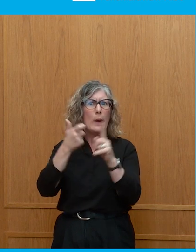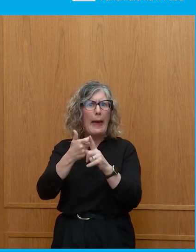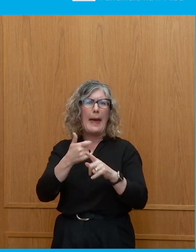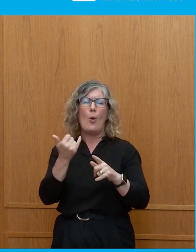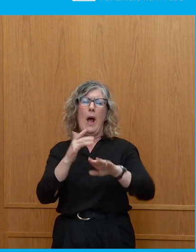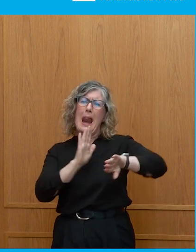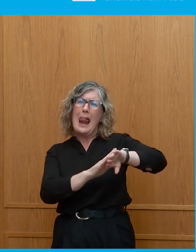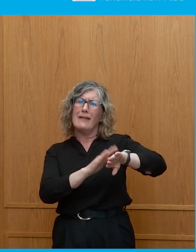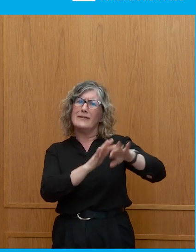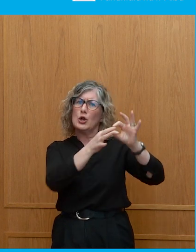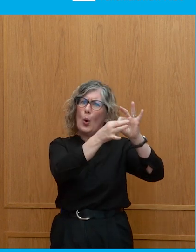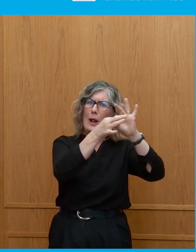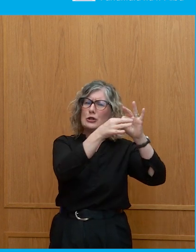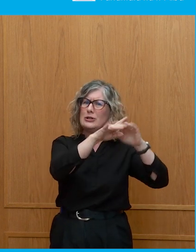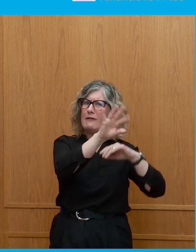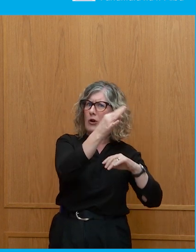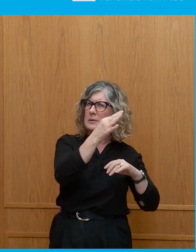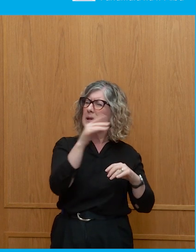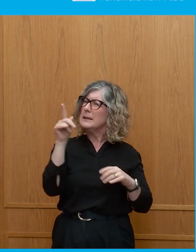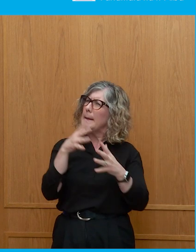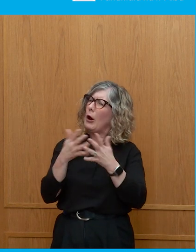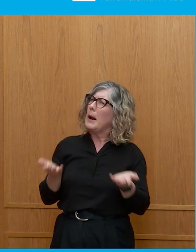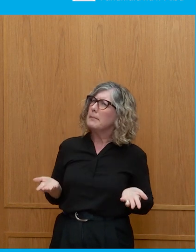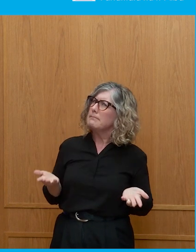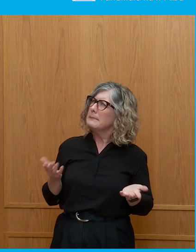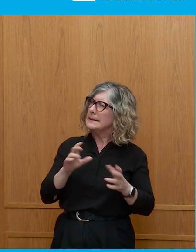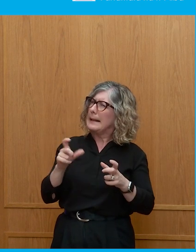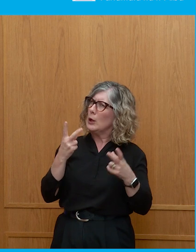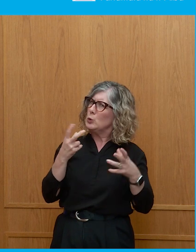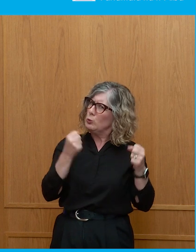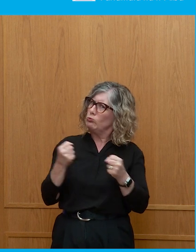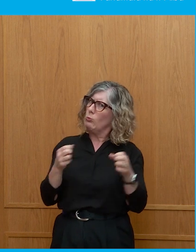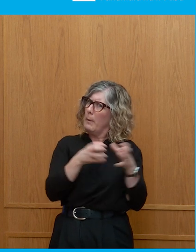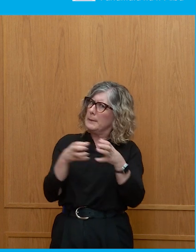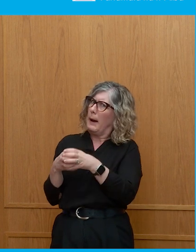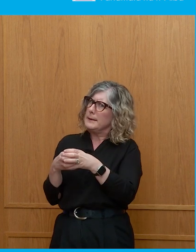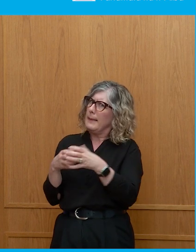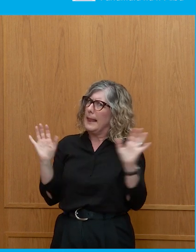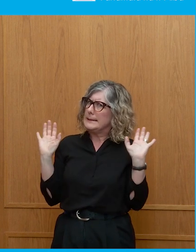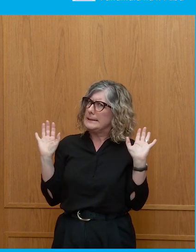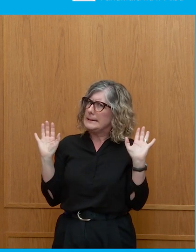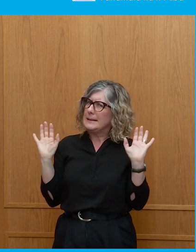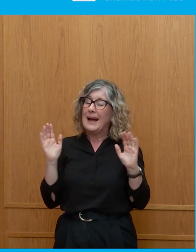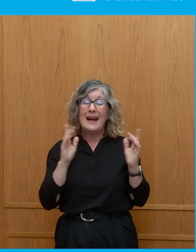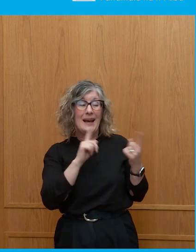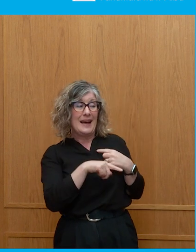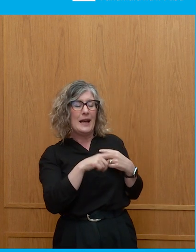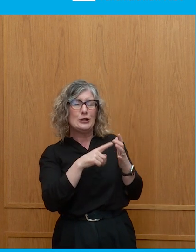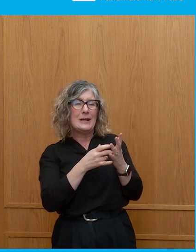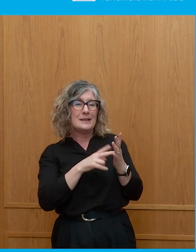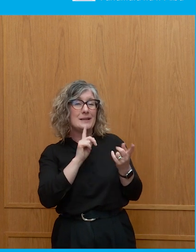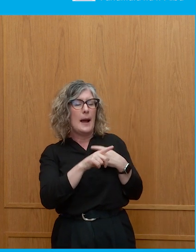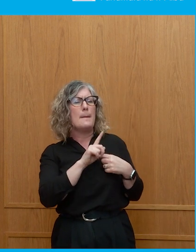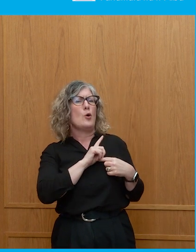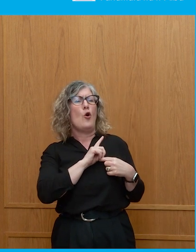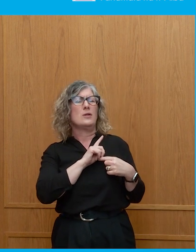and we're not seeing that in the US. Why is that the case? Because those are very highly responsive actions.